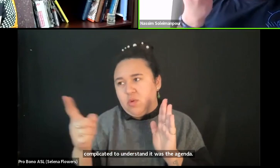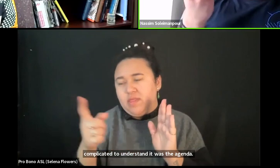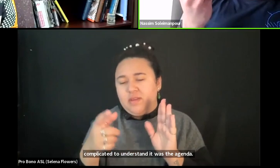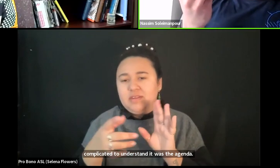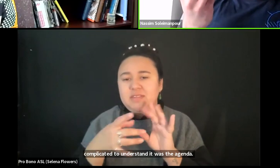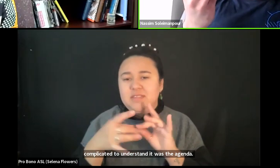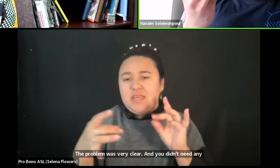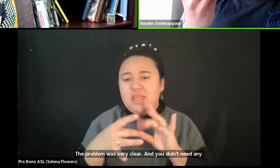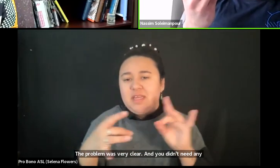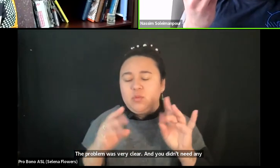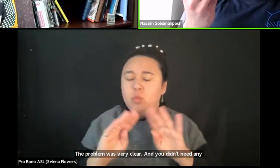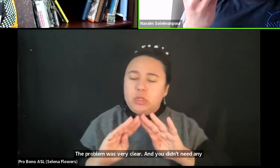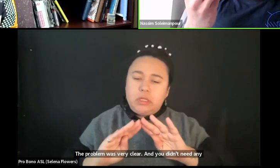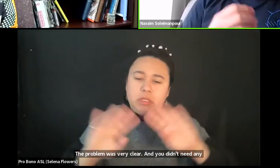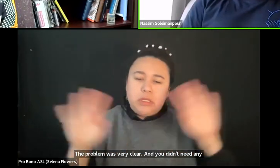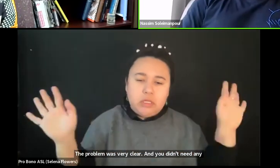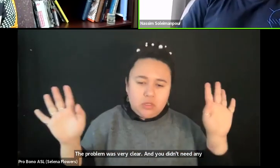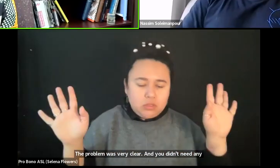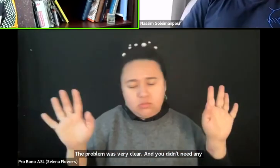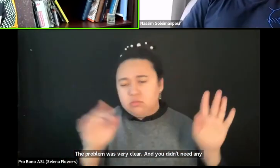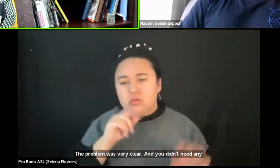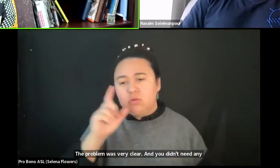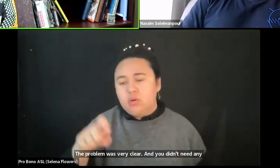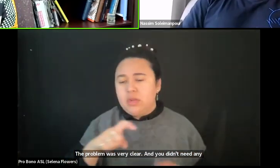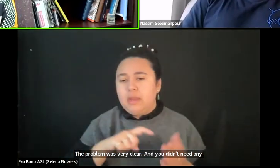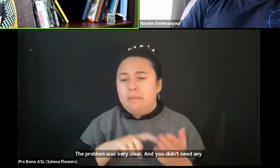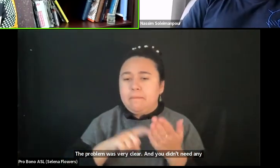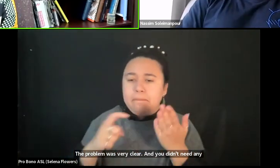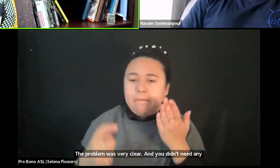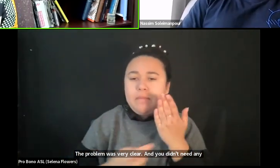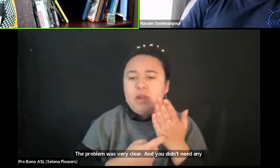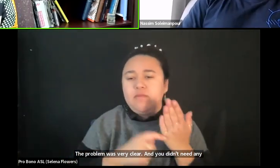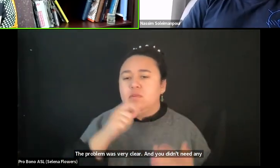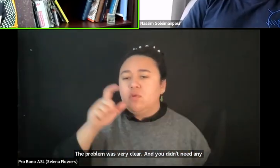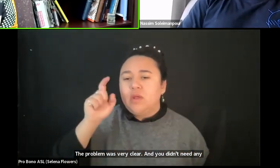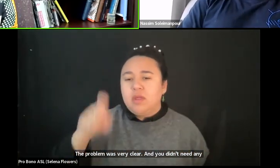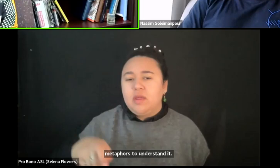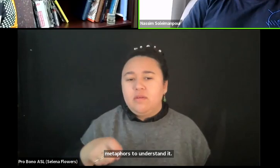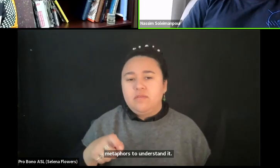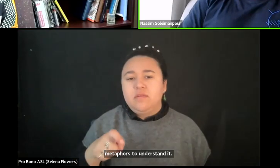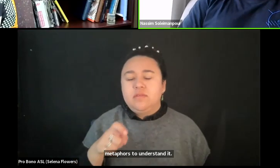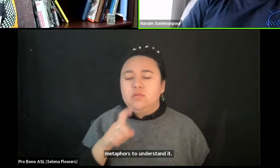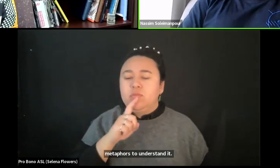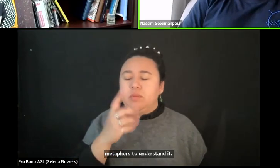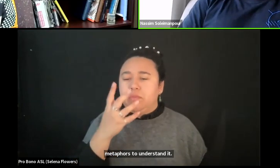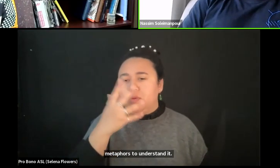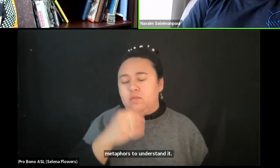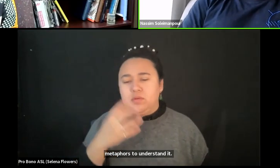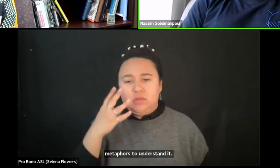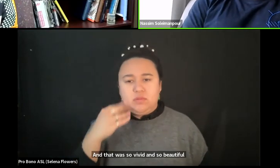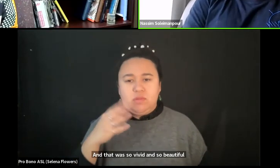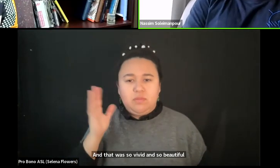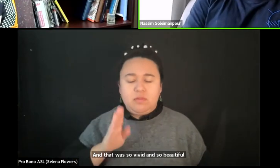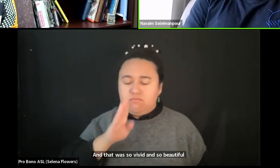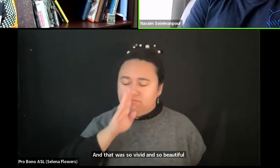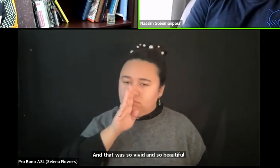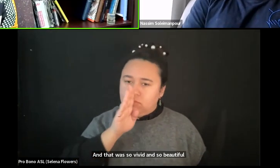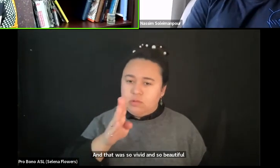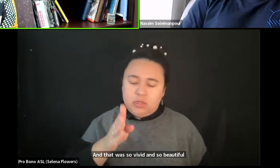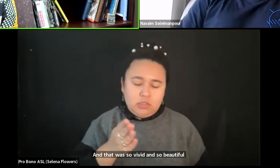need any metaphors to understand it. And that was so vivid and so beautiful to experience firsthand for me.